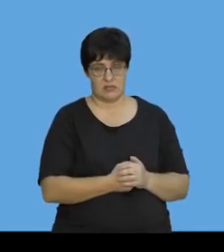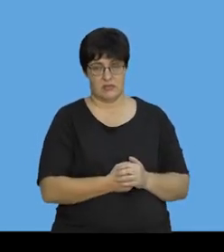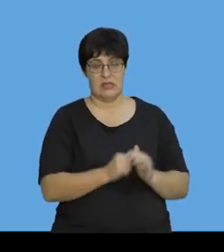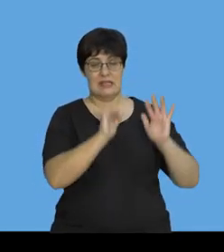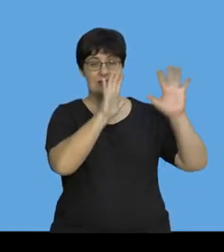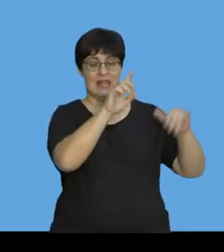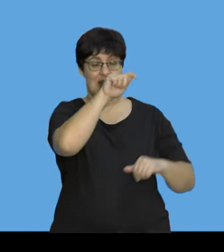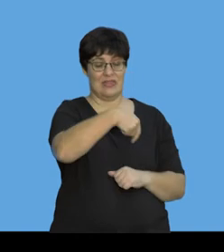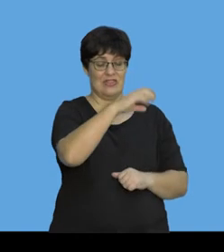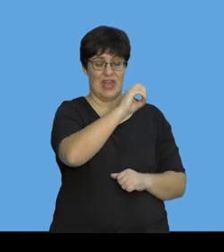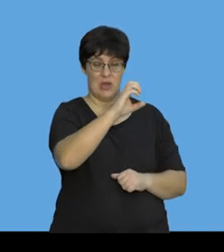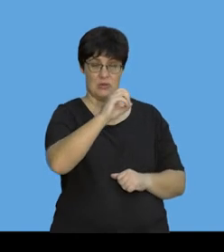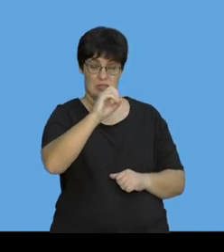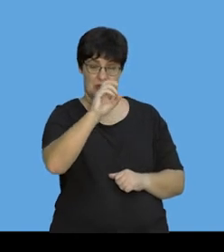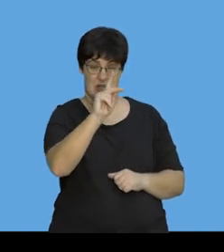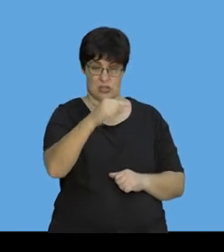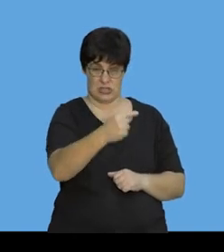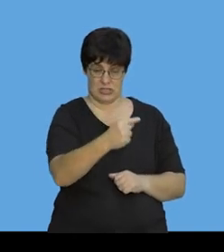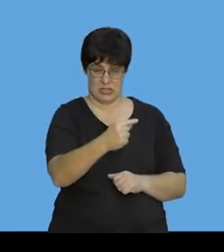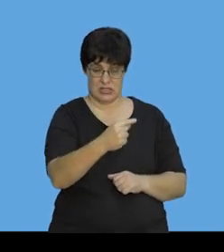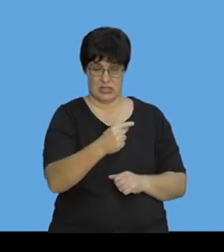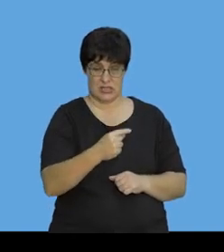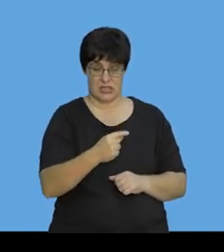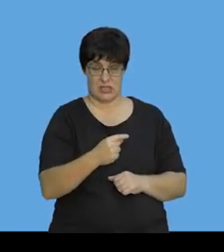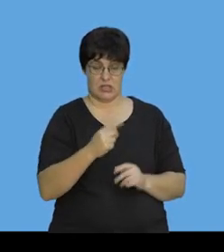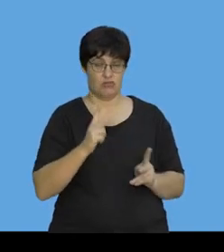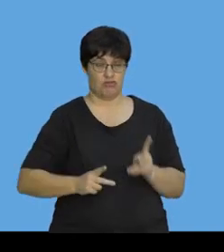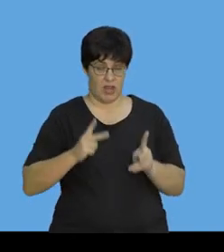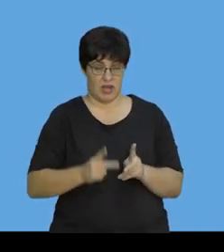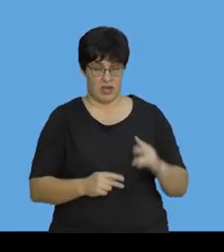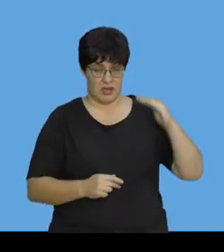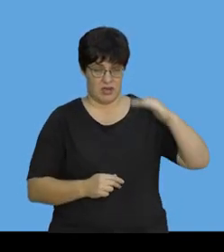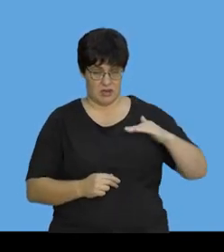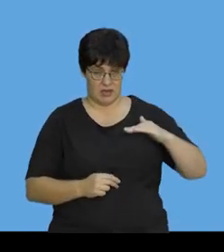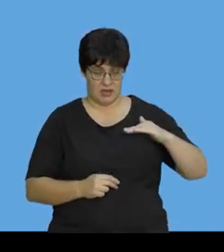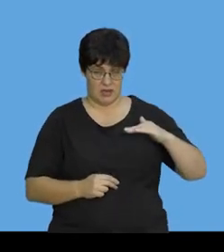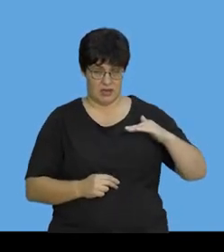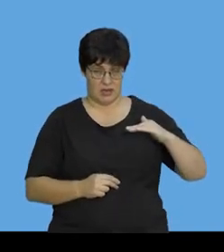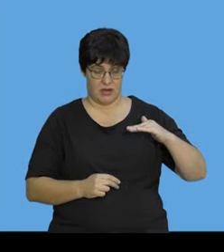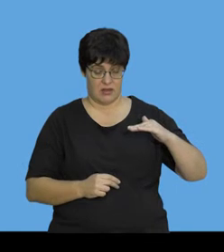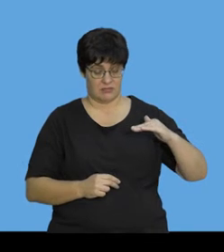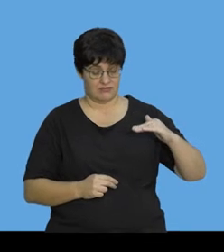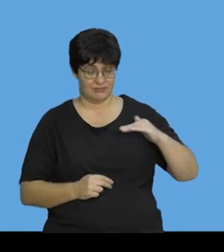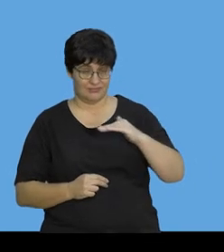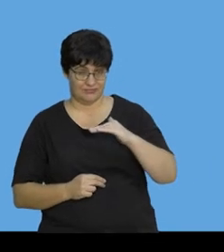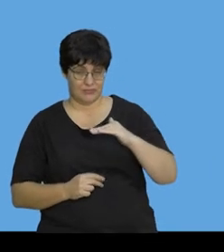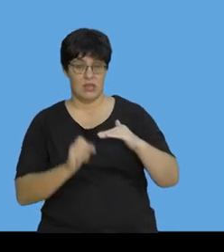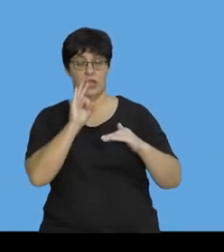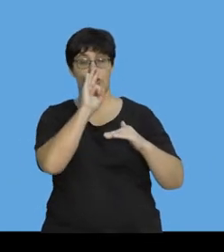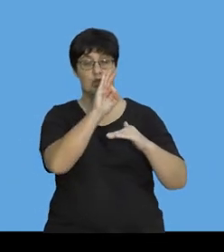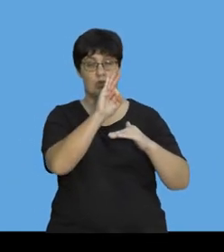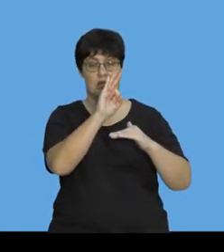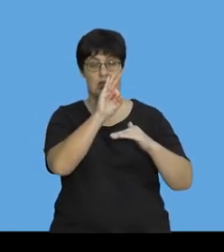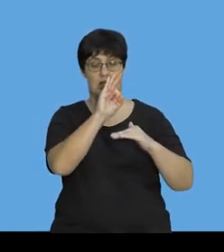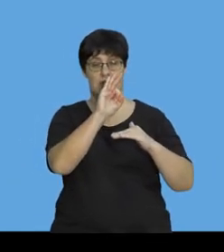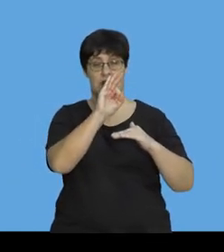our 10,000 kilogram freight train car which is going at 3